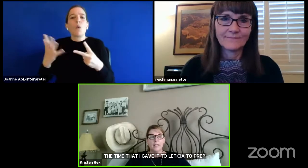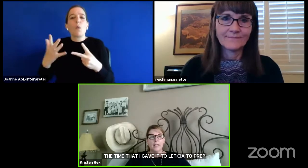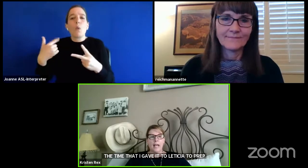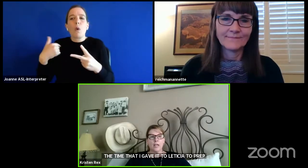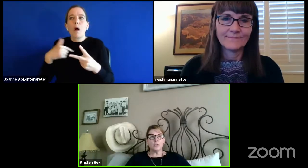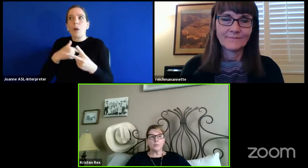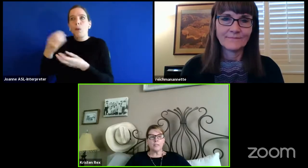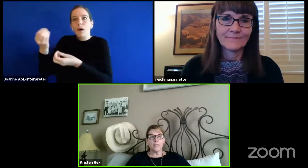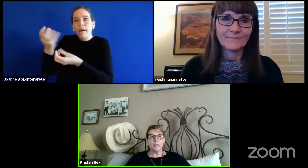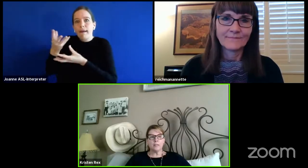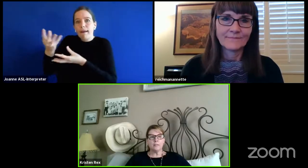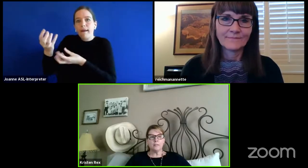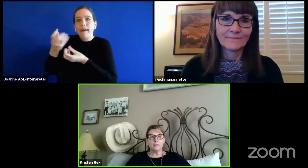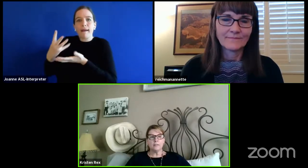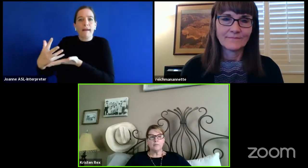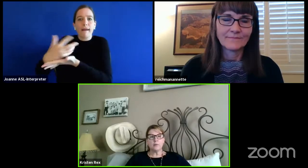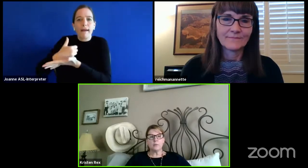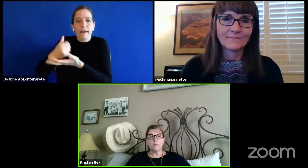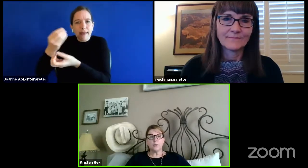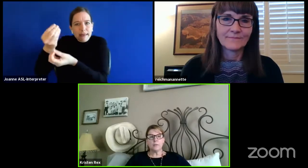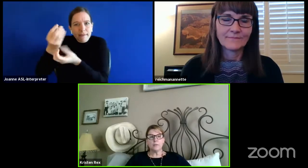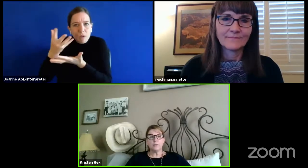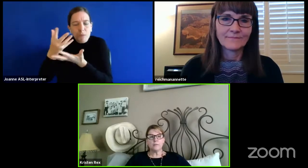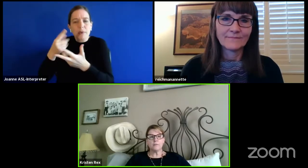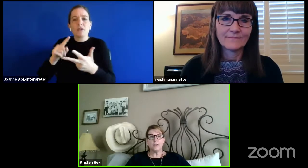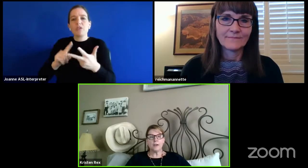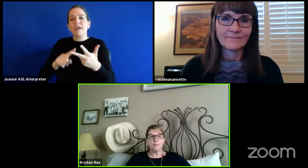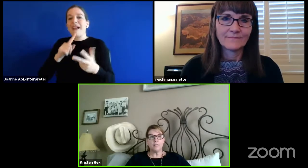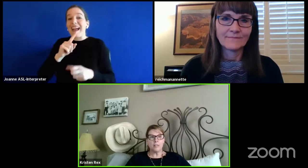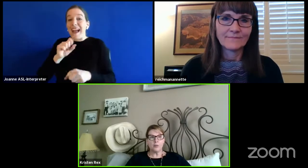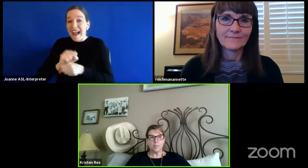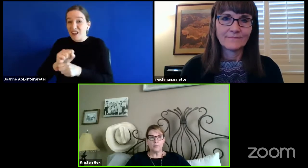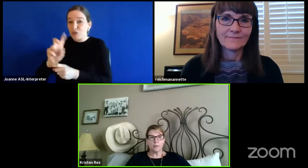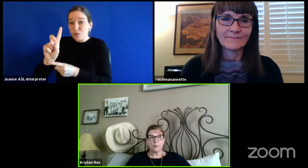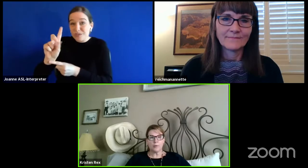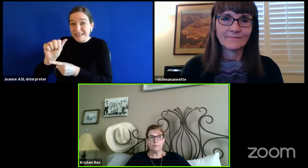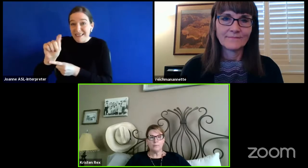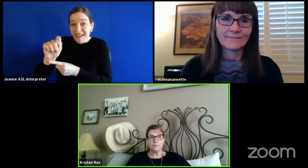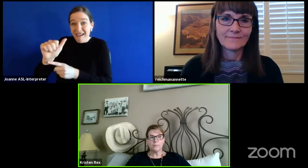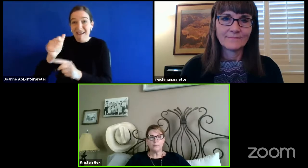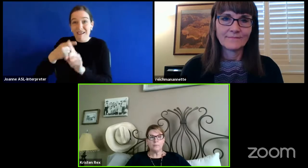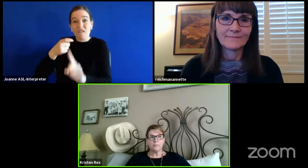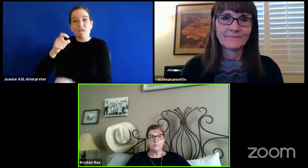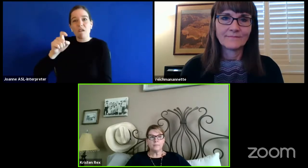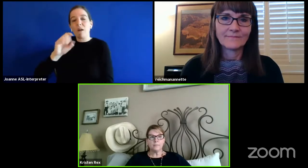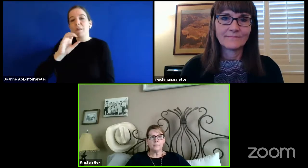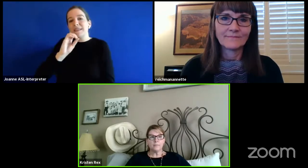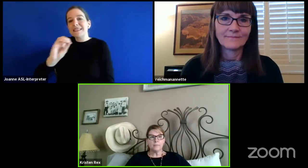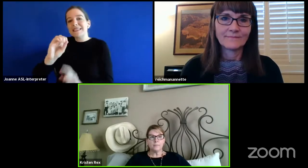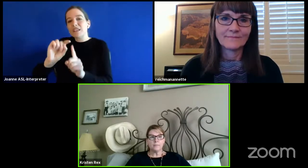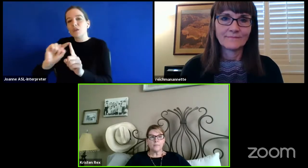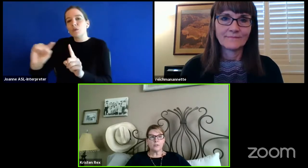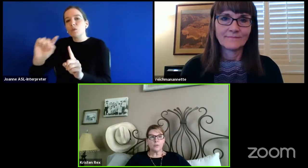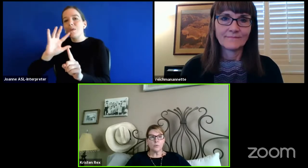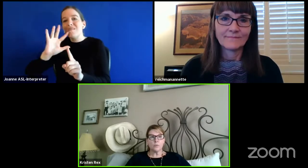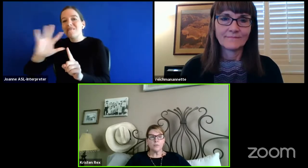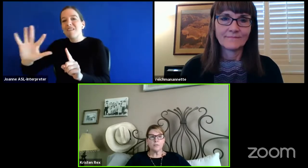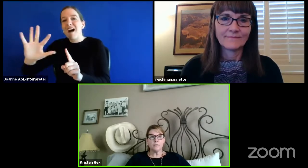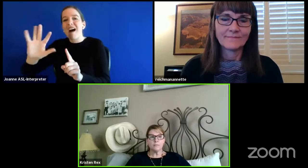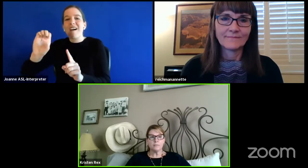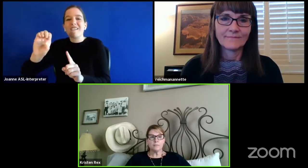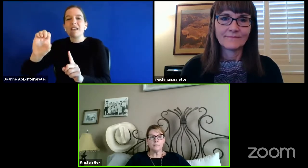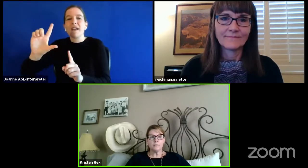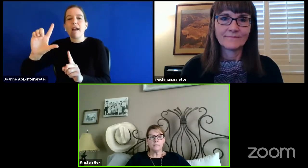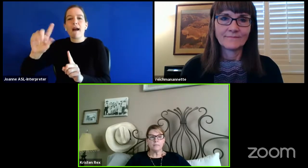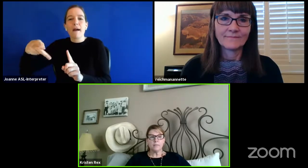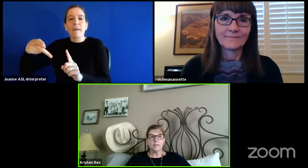and actual data from the birth to five ELP program, our schools,